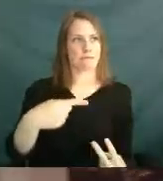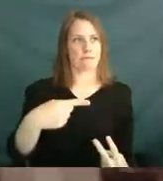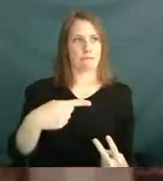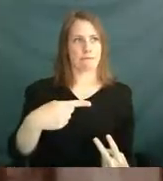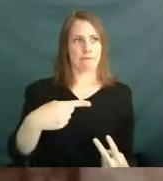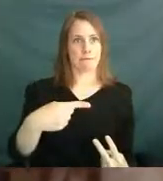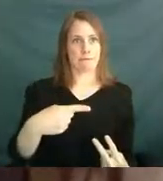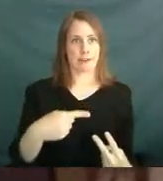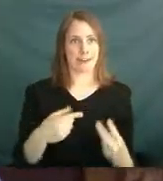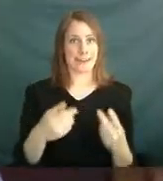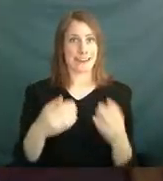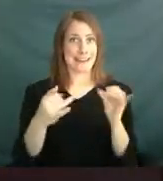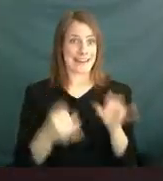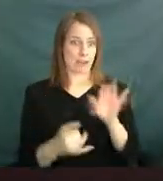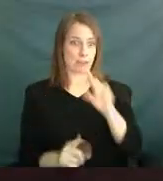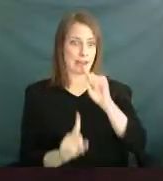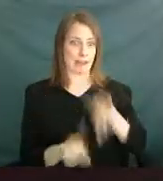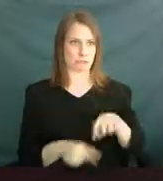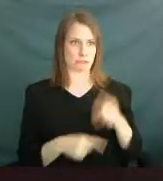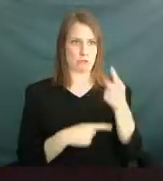Cut that number in half.